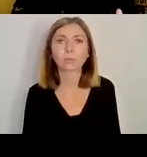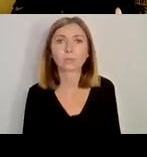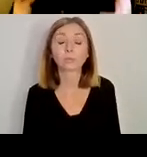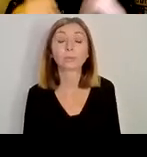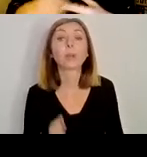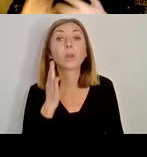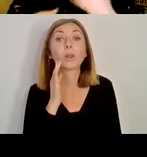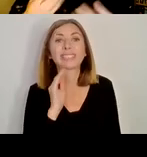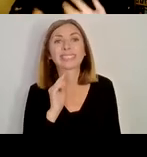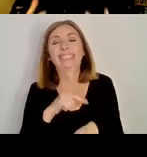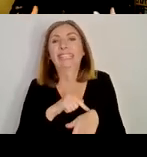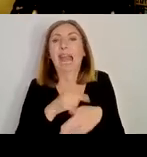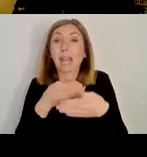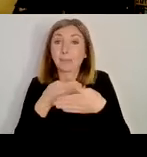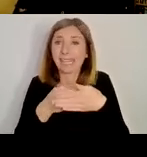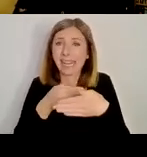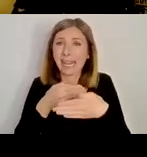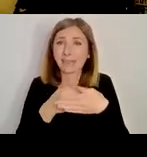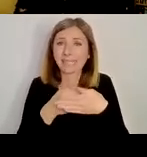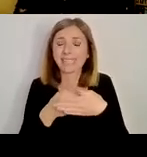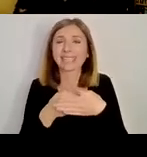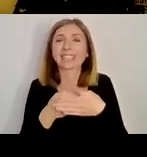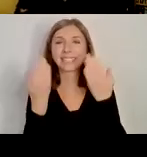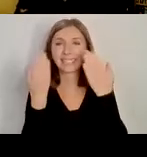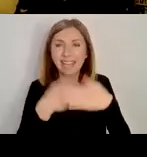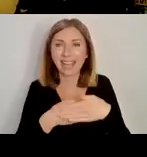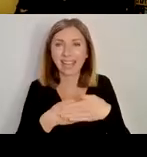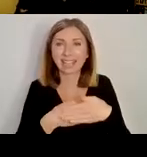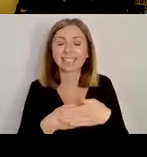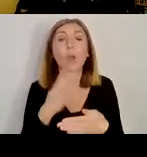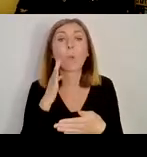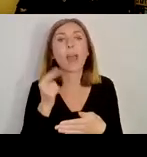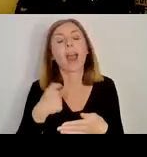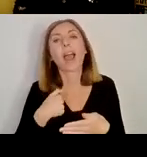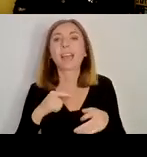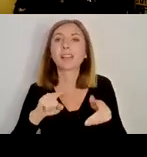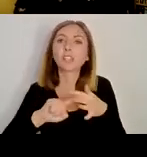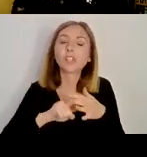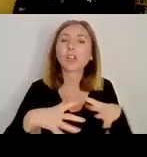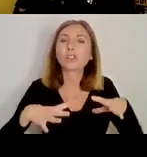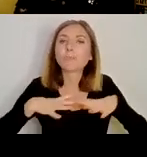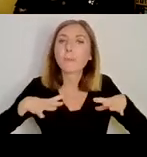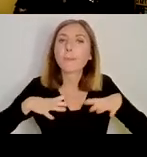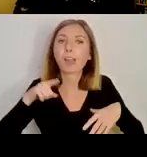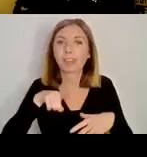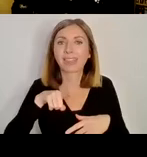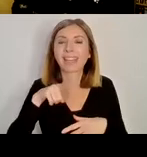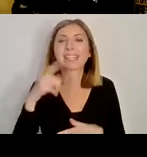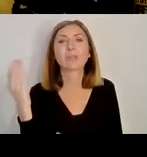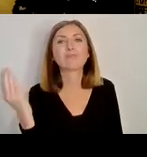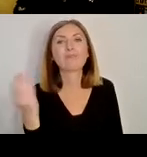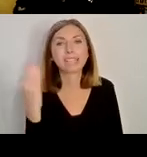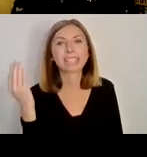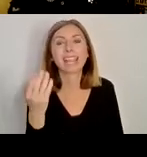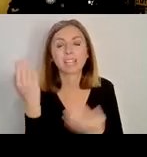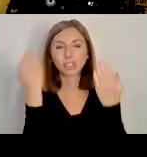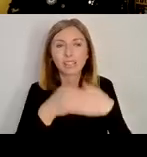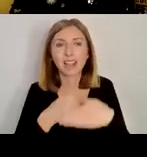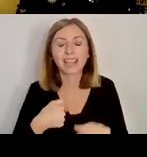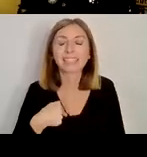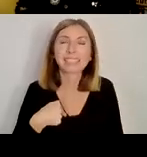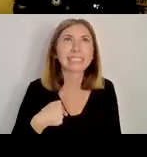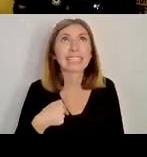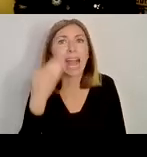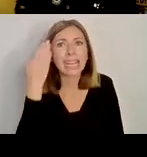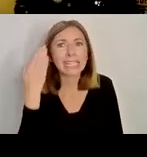your time is limited, when I started working through the material on this paper, the problem that I got was, it was what to leave